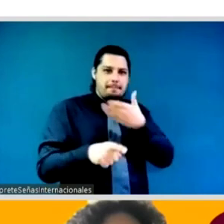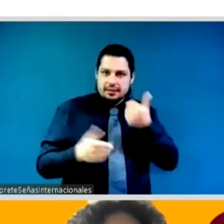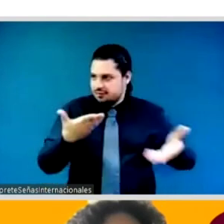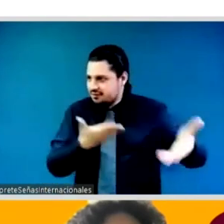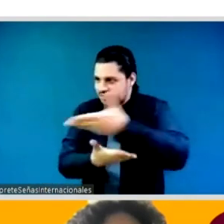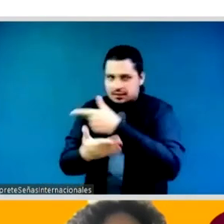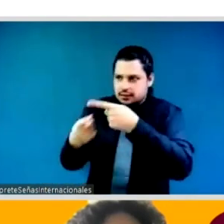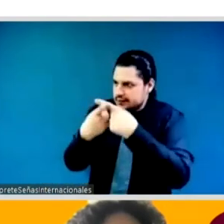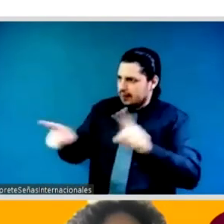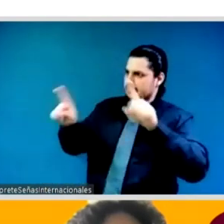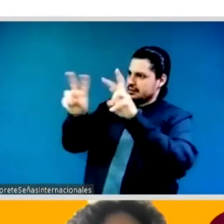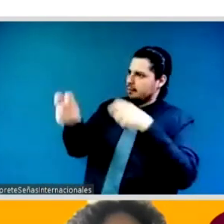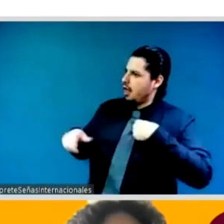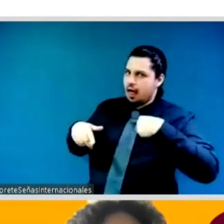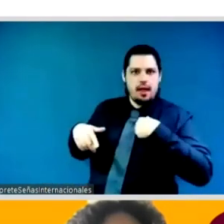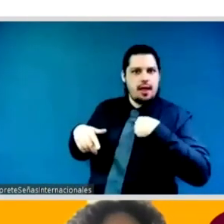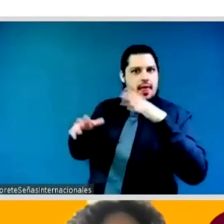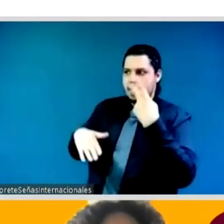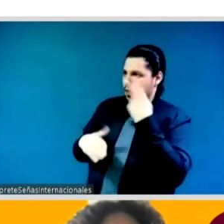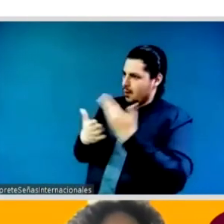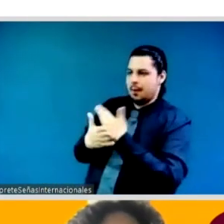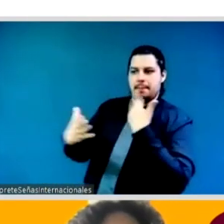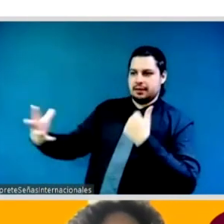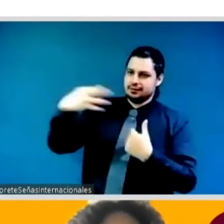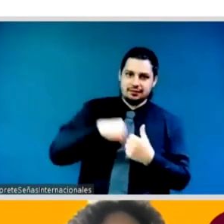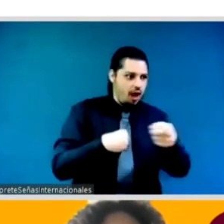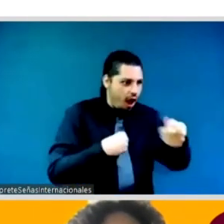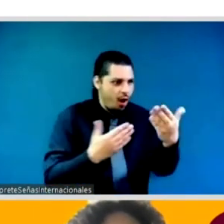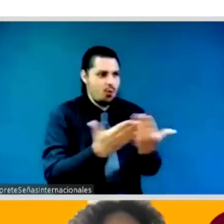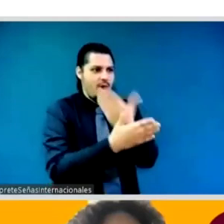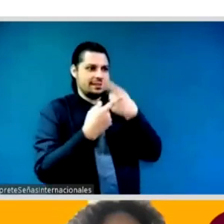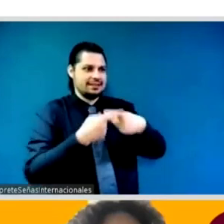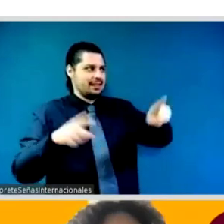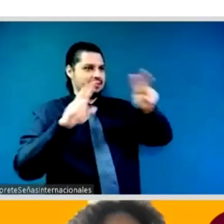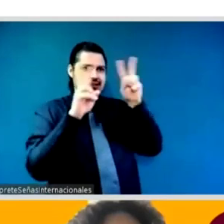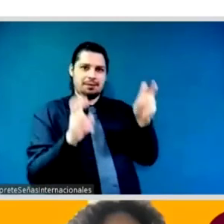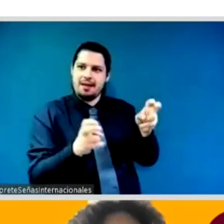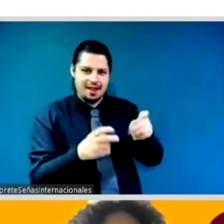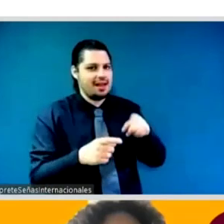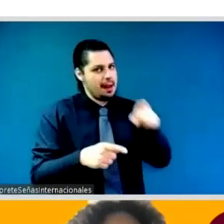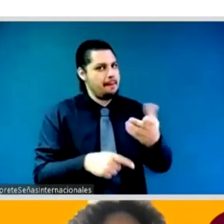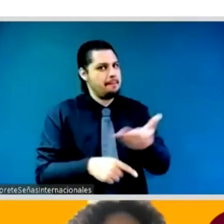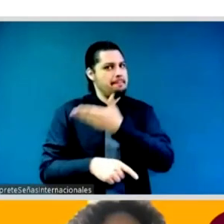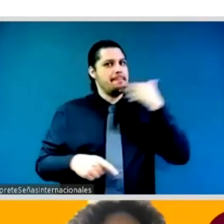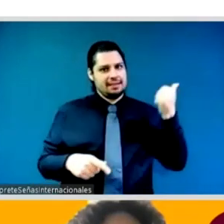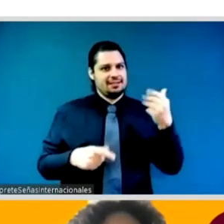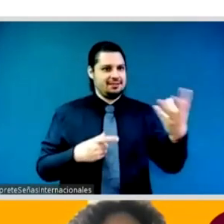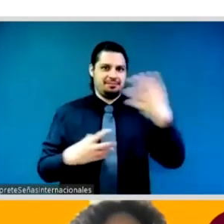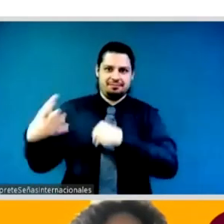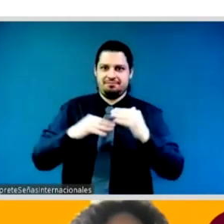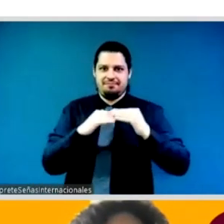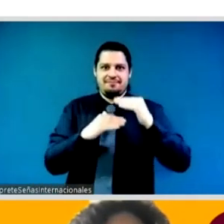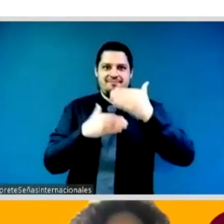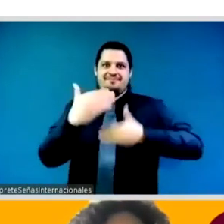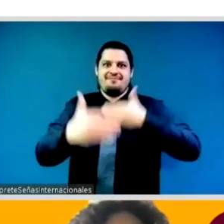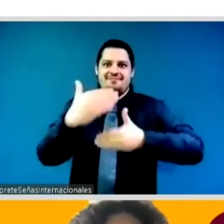from the african women's development fund i don't know who remembered who said last year don't talk about women's rights and gender equality and then give